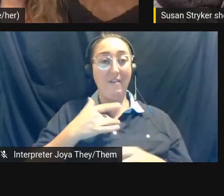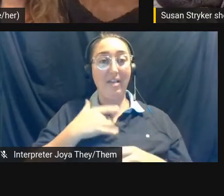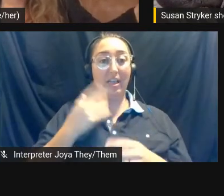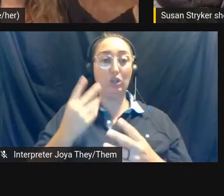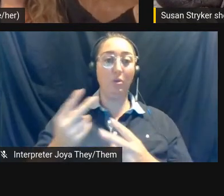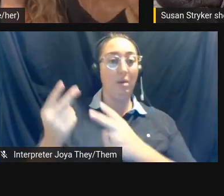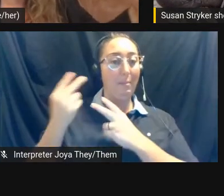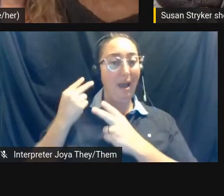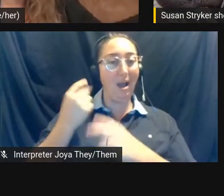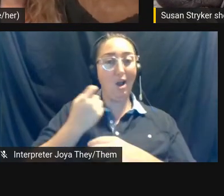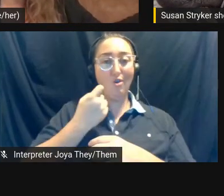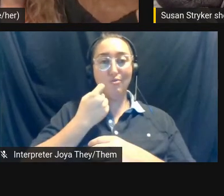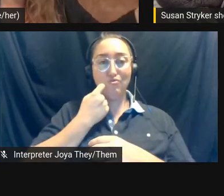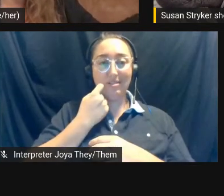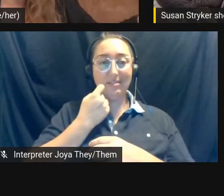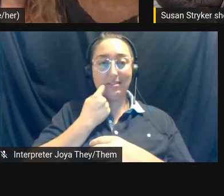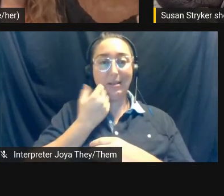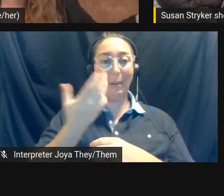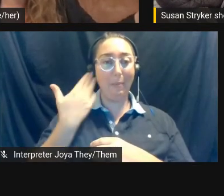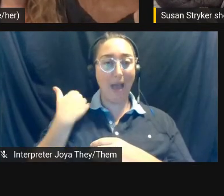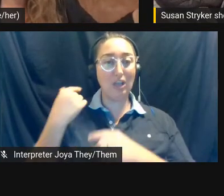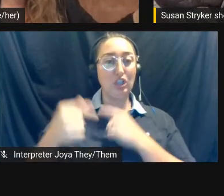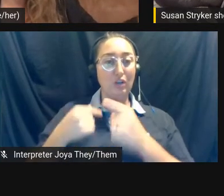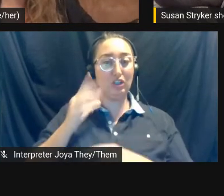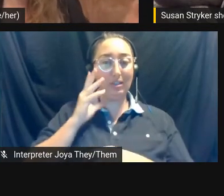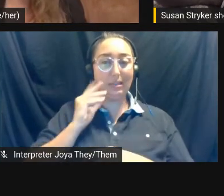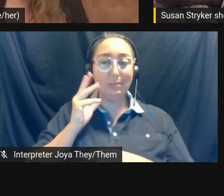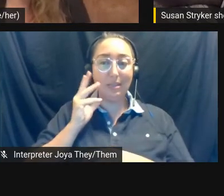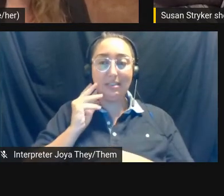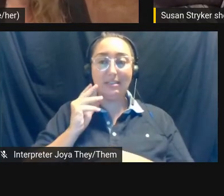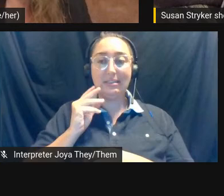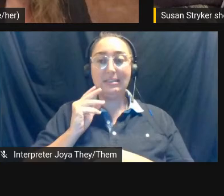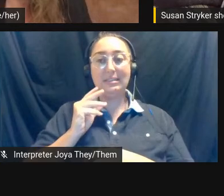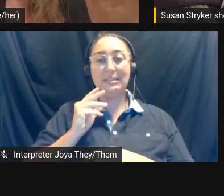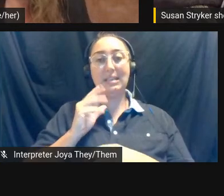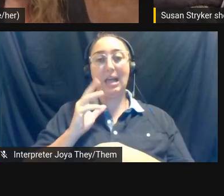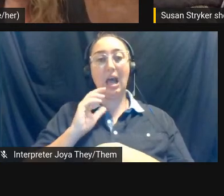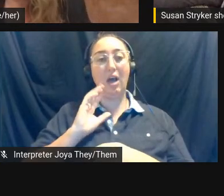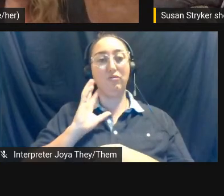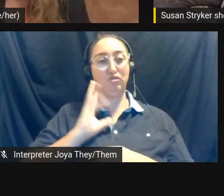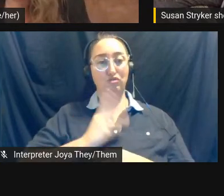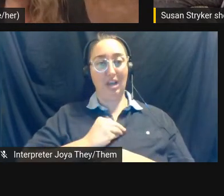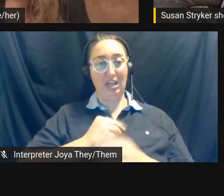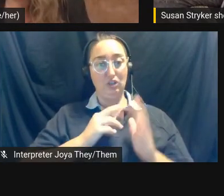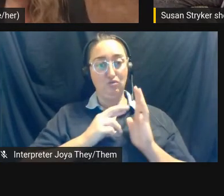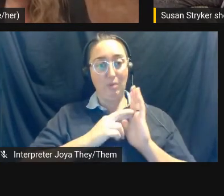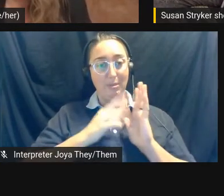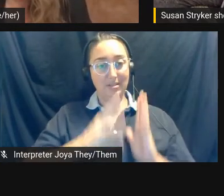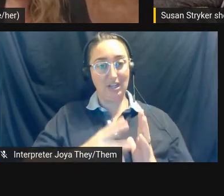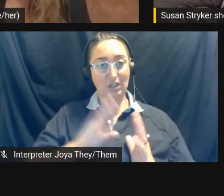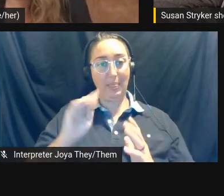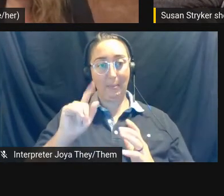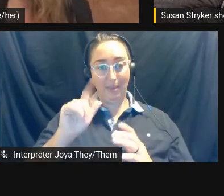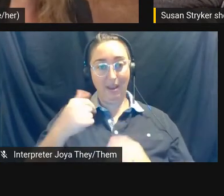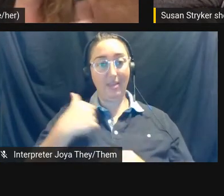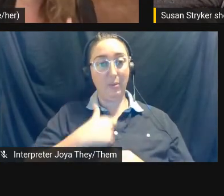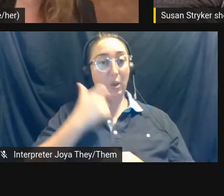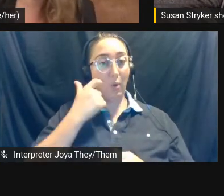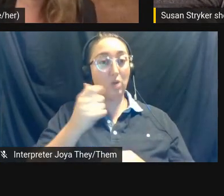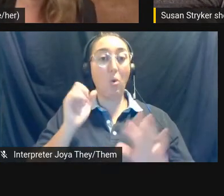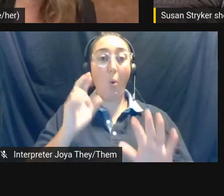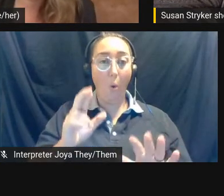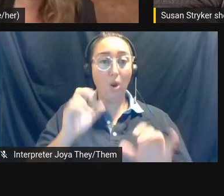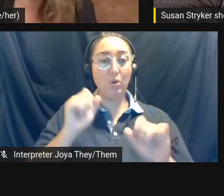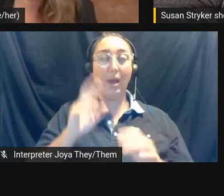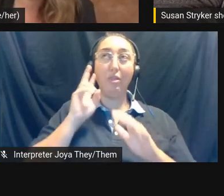sort of recent past generational experiences of trans representation in the media that we watched. Um, or you